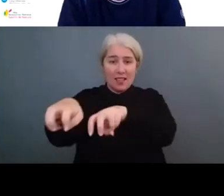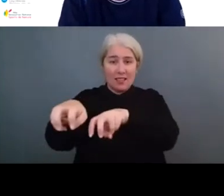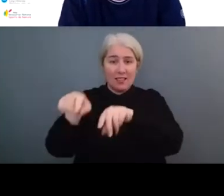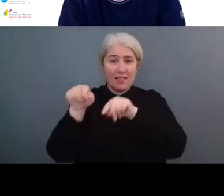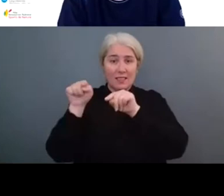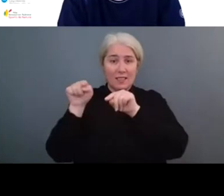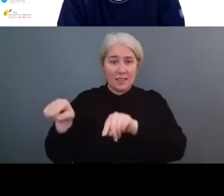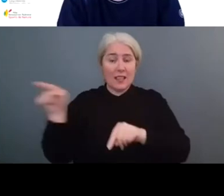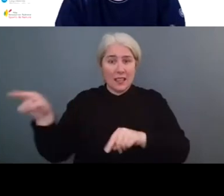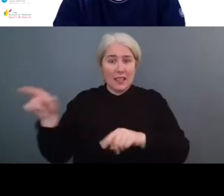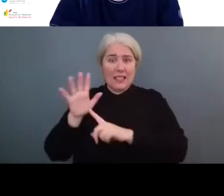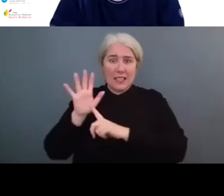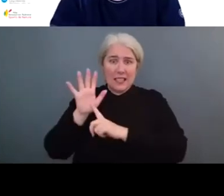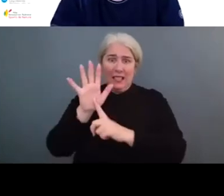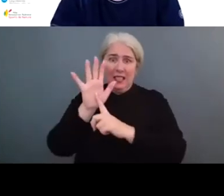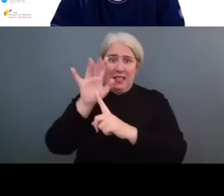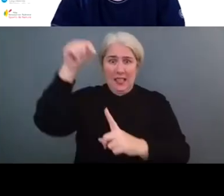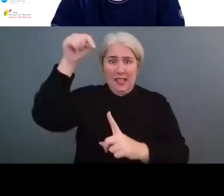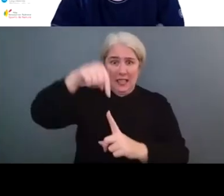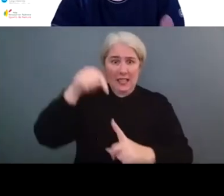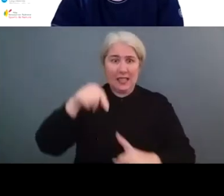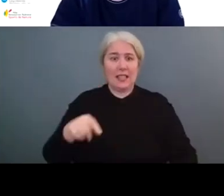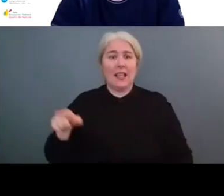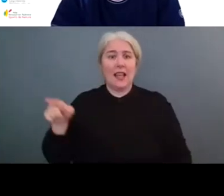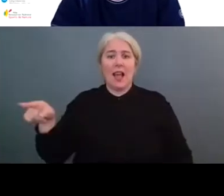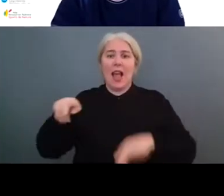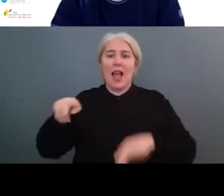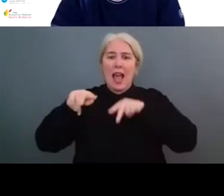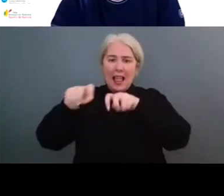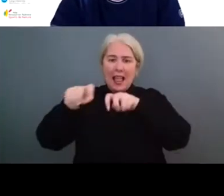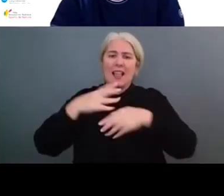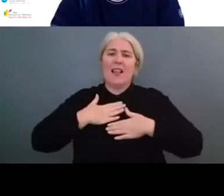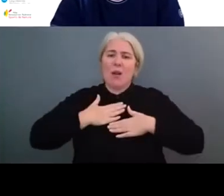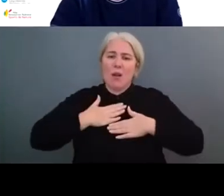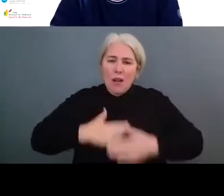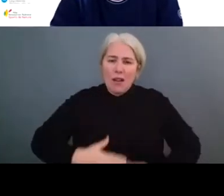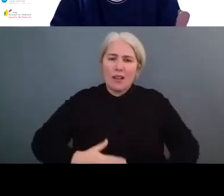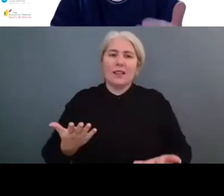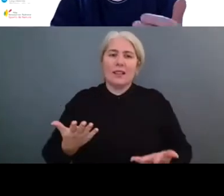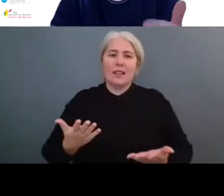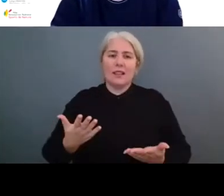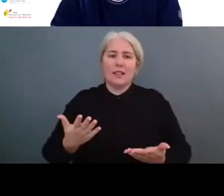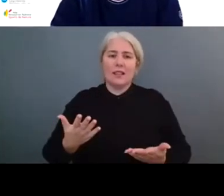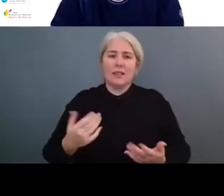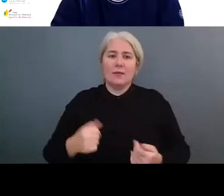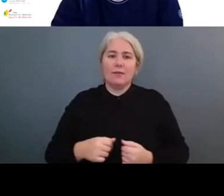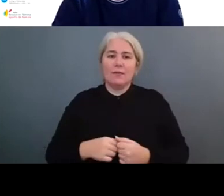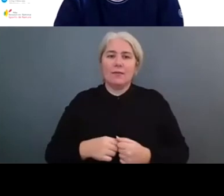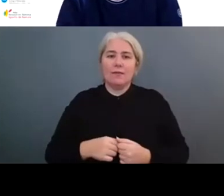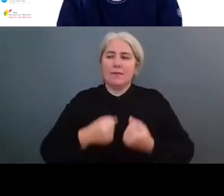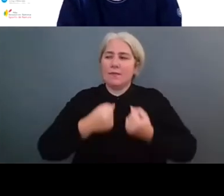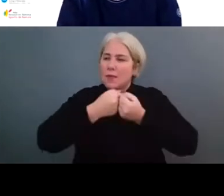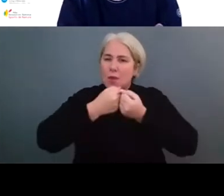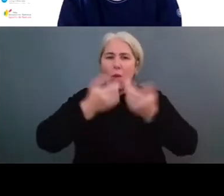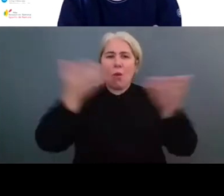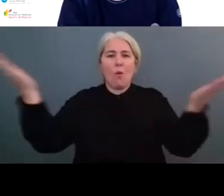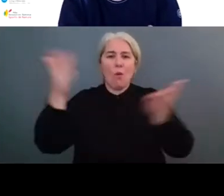initiative, that they need the support from other stakeholders. And